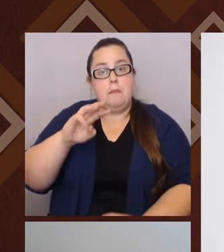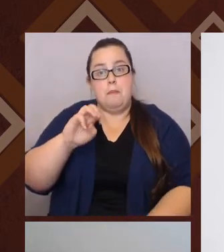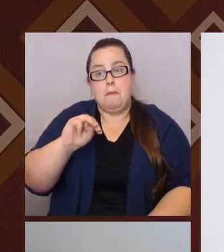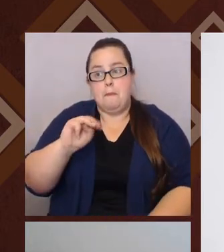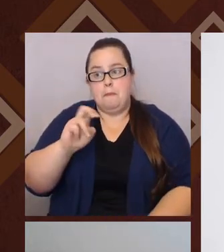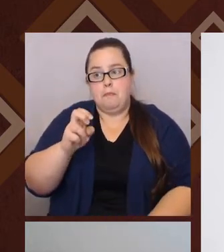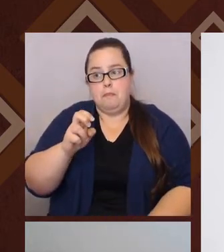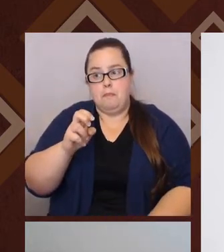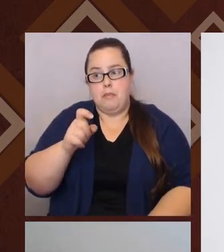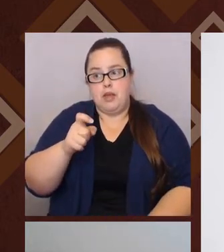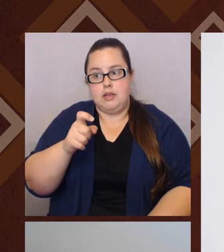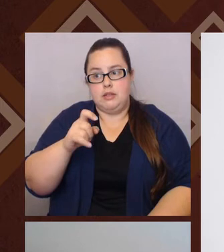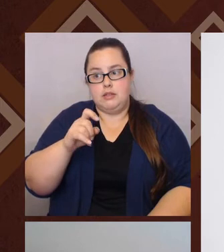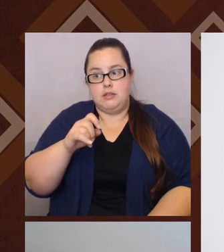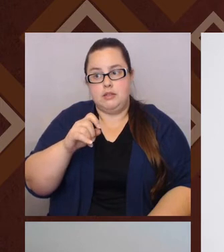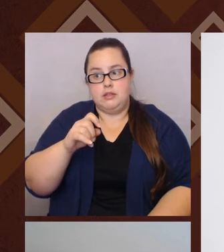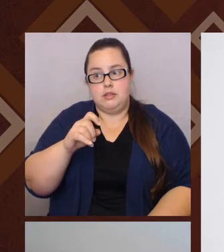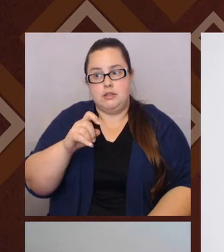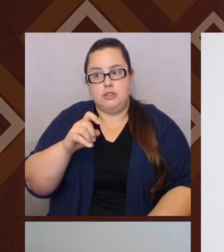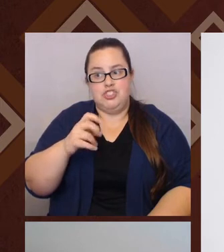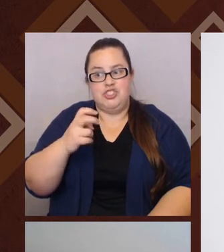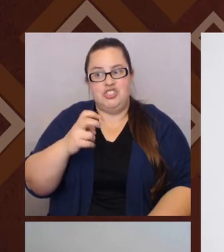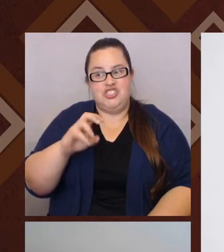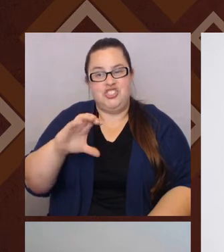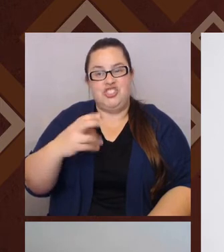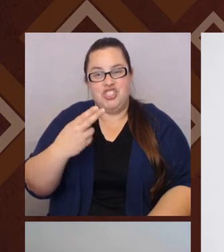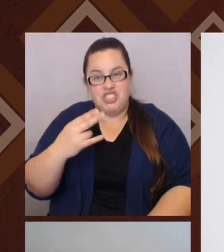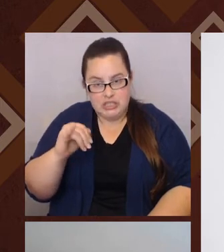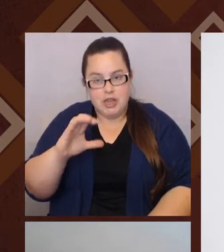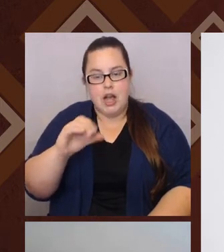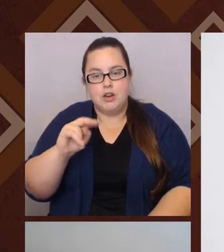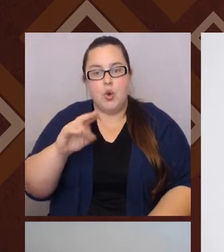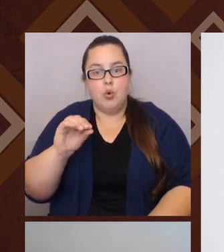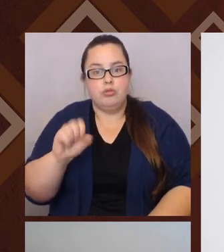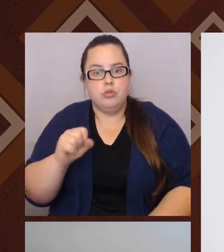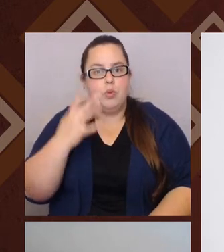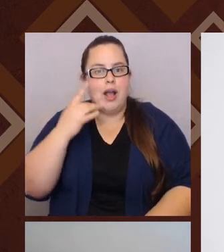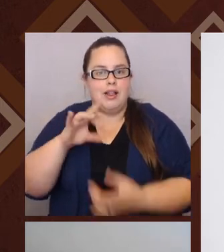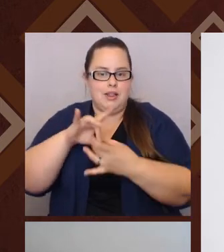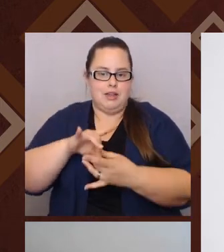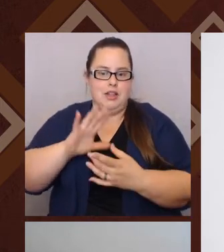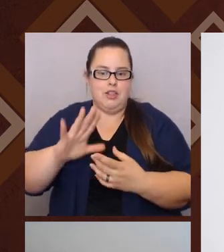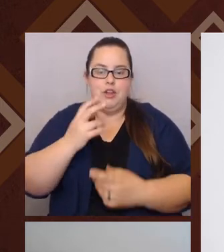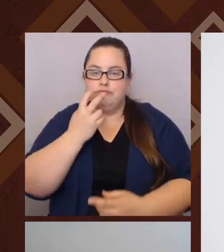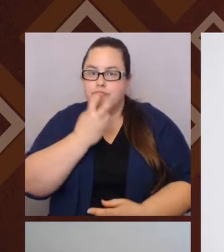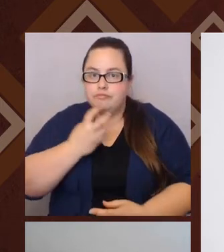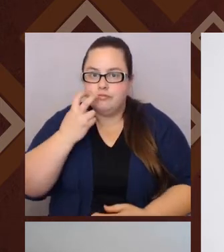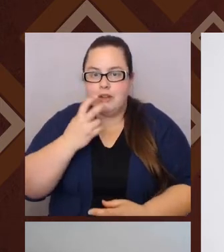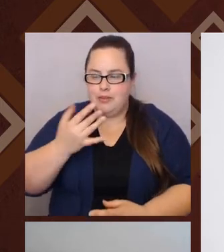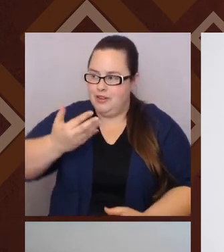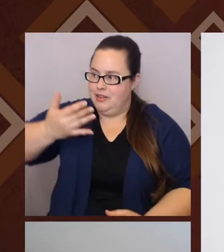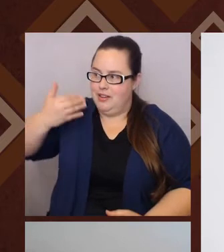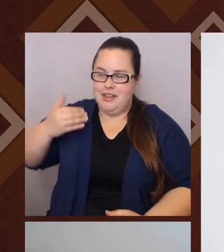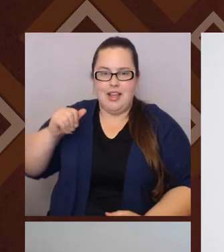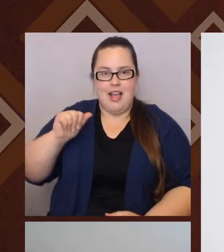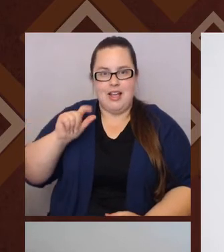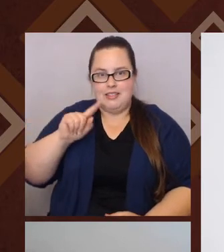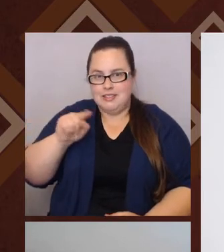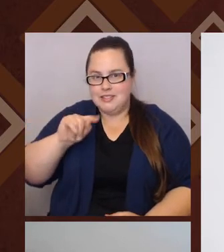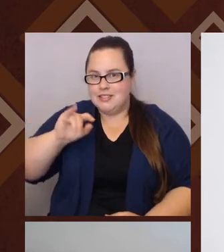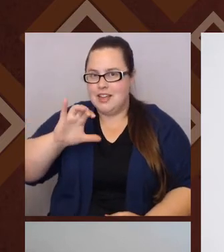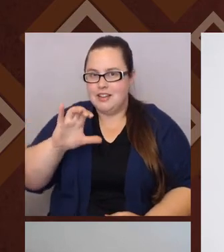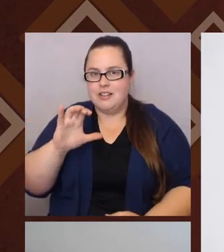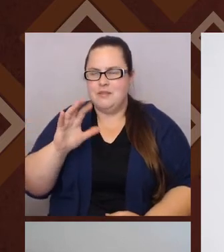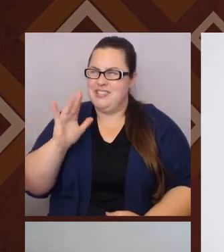has to do with the native language they speak or spoke, which was the language of the Aztecs going back into thousands of years of history.